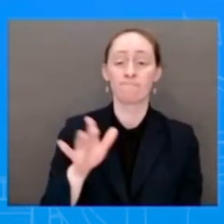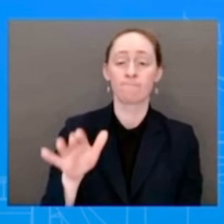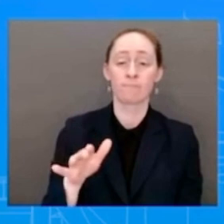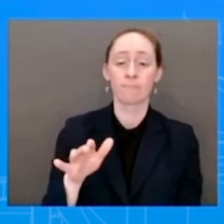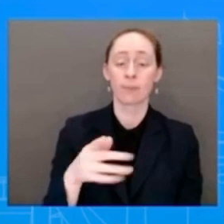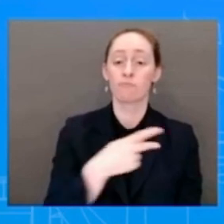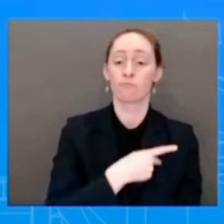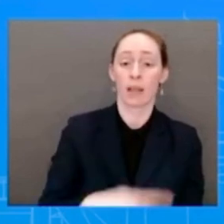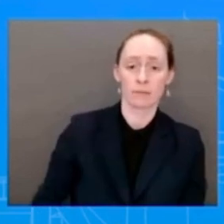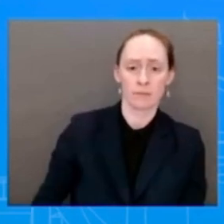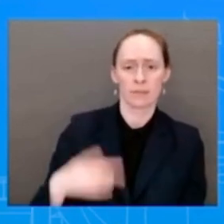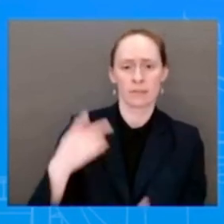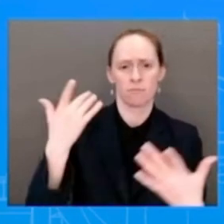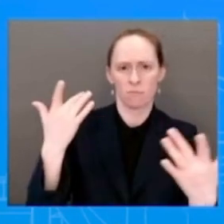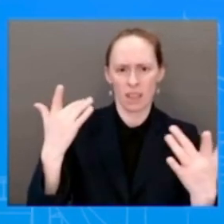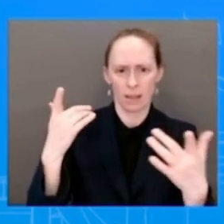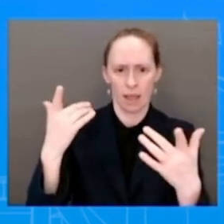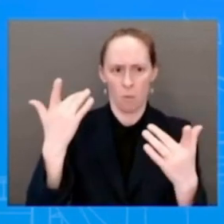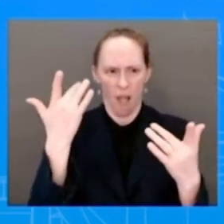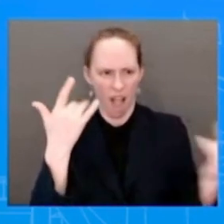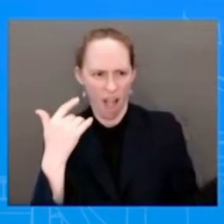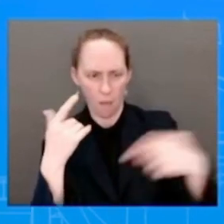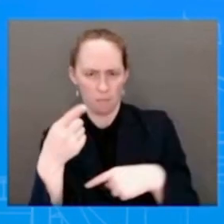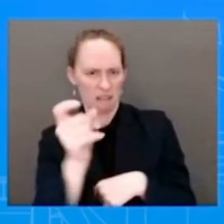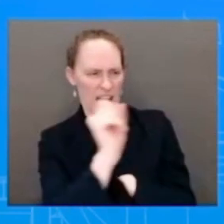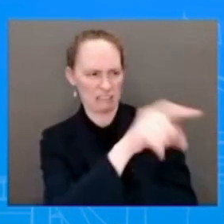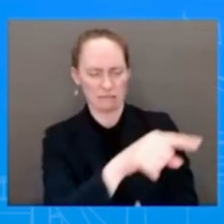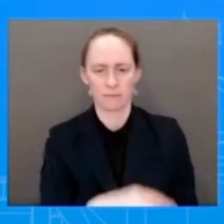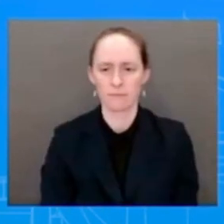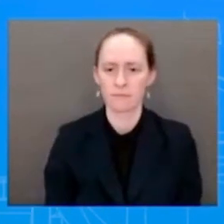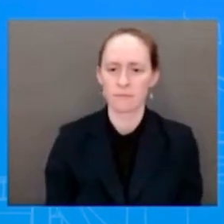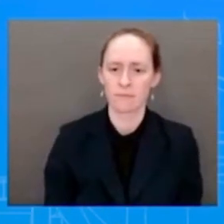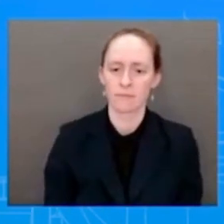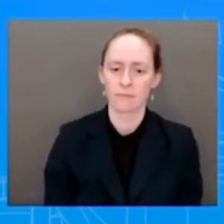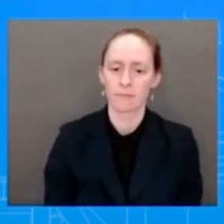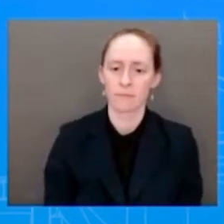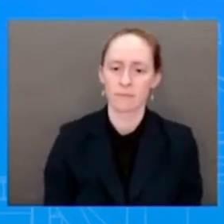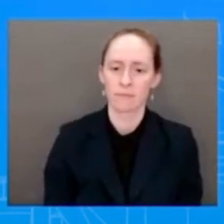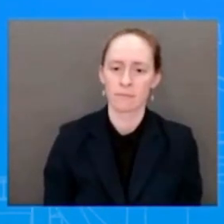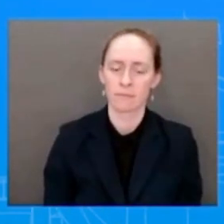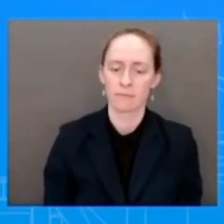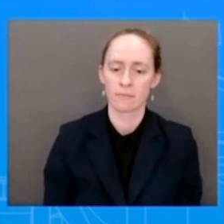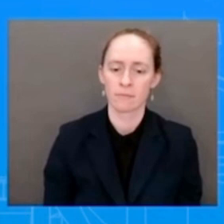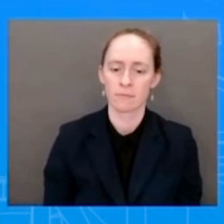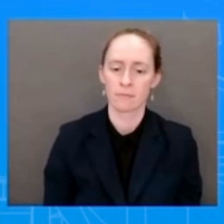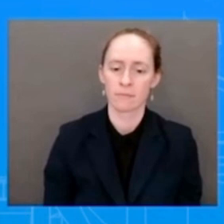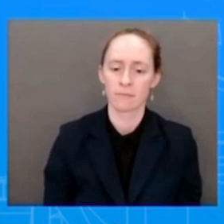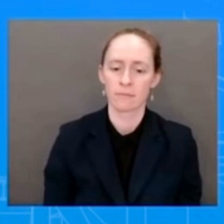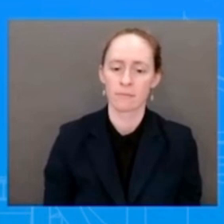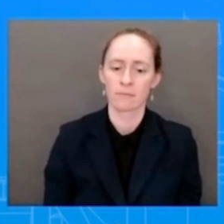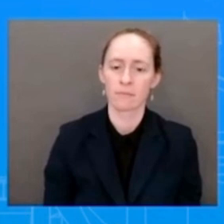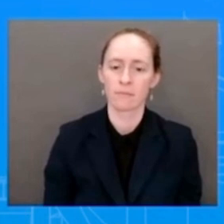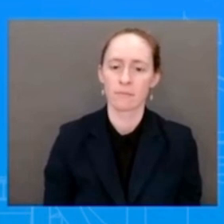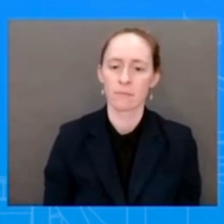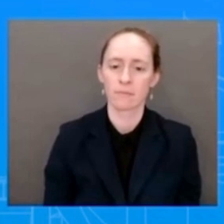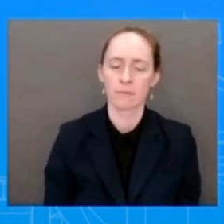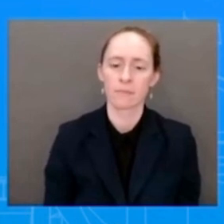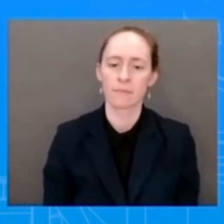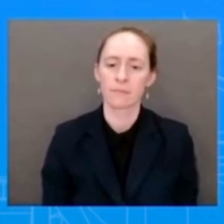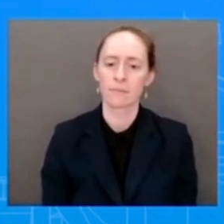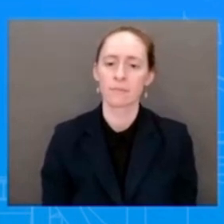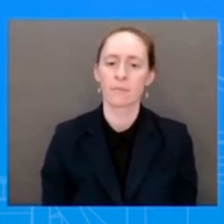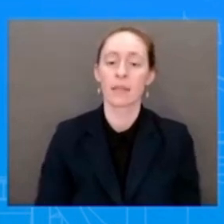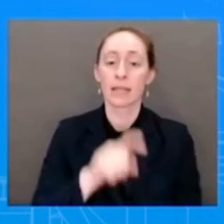question on immigration. Can we get your reaction to Texas, Texas governors appointing a special advisor on border matters